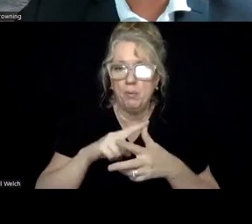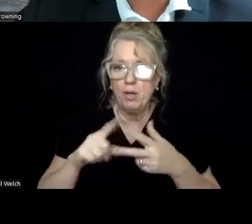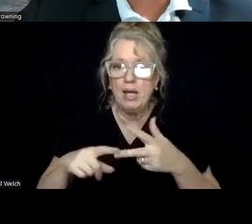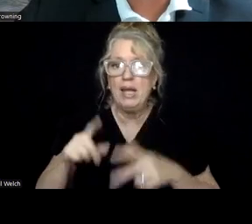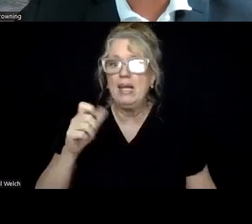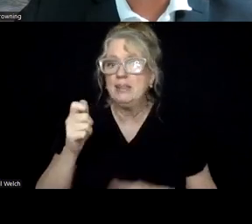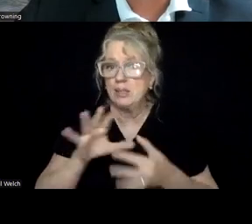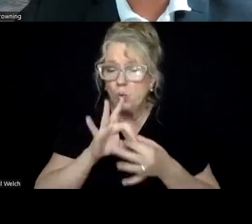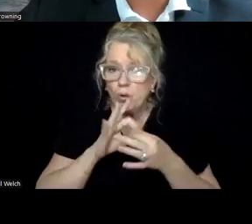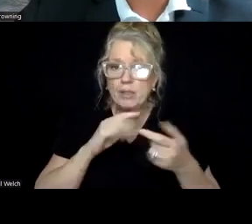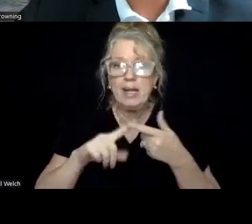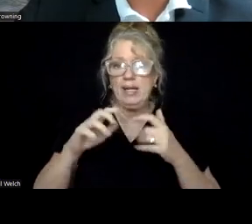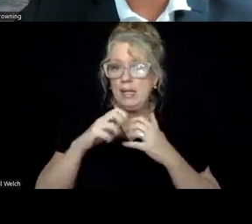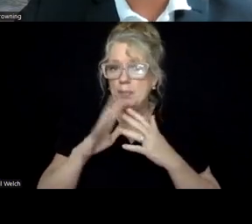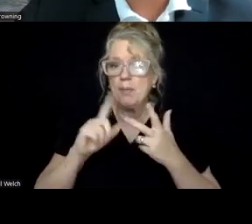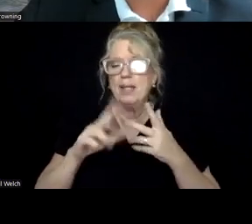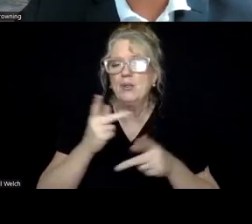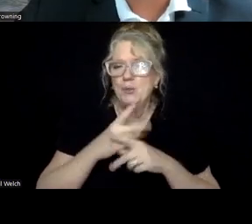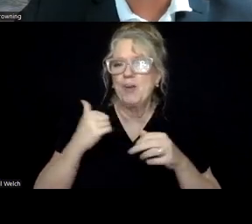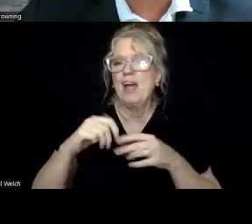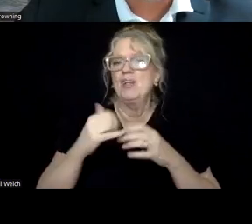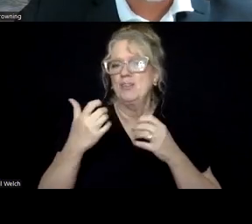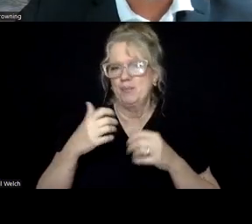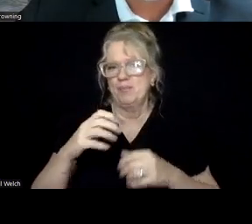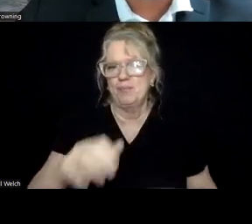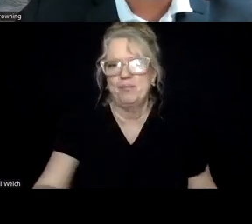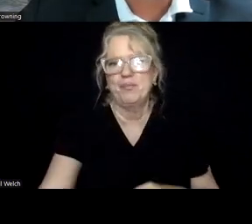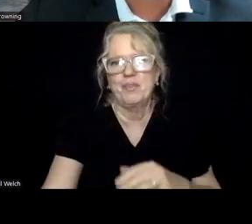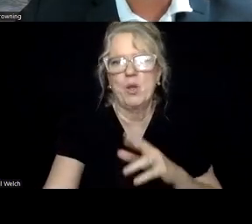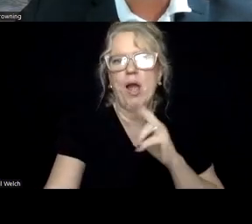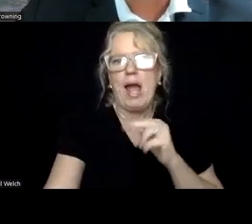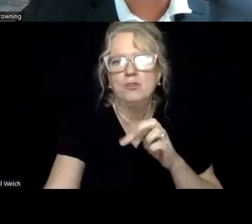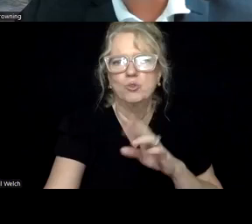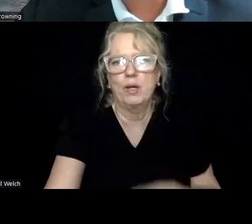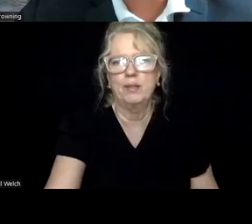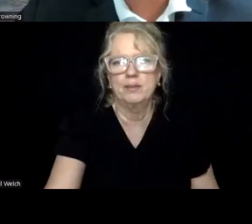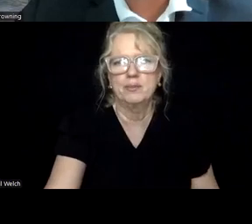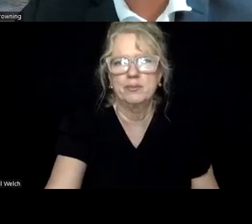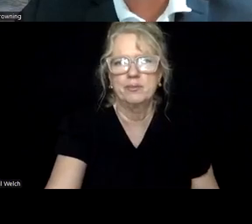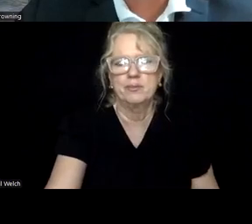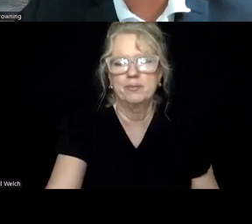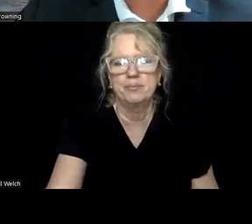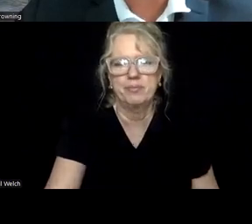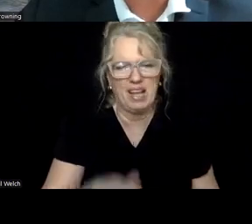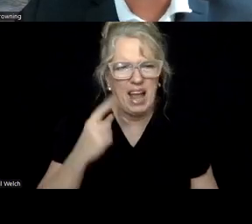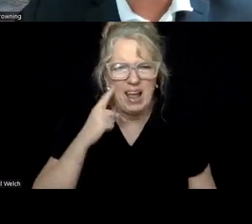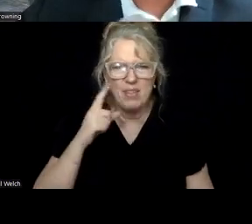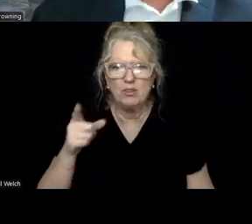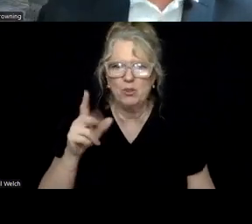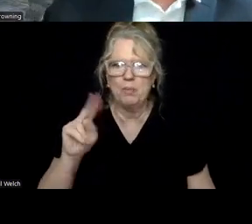coordinate, implement, supervise and train, or underwrite? D should be underwrite.